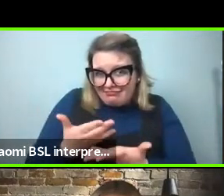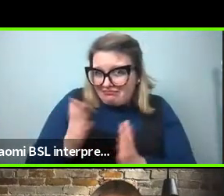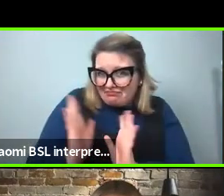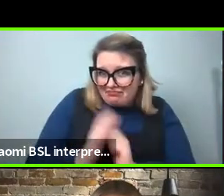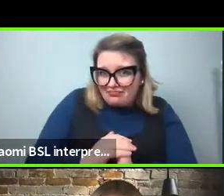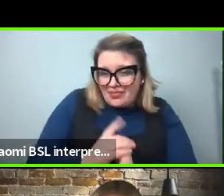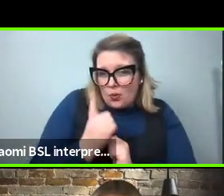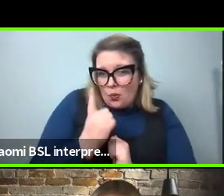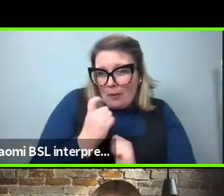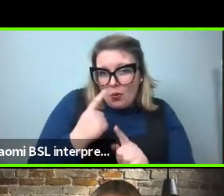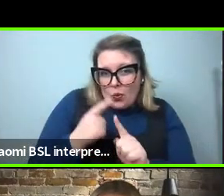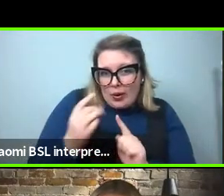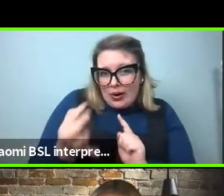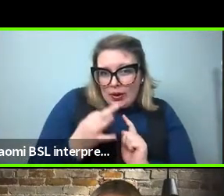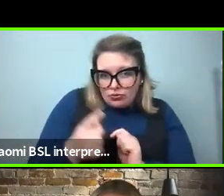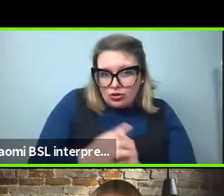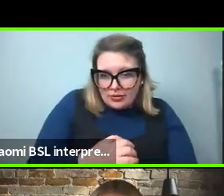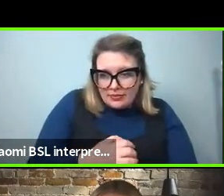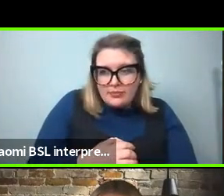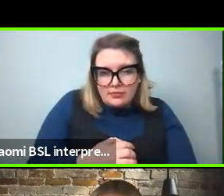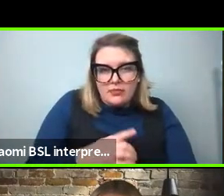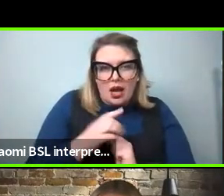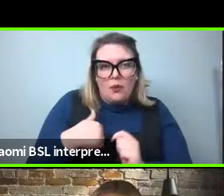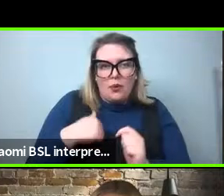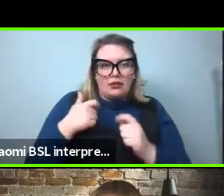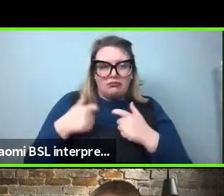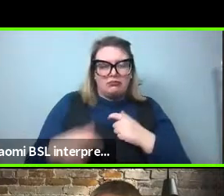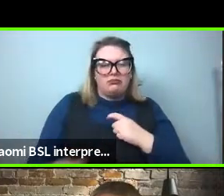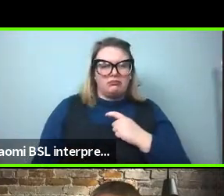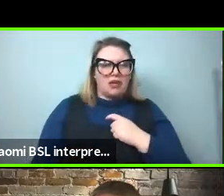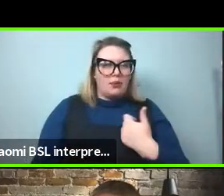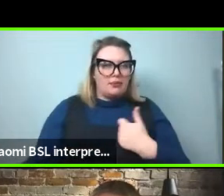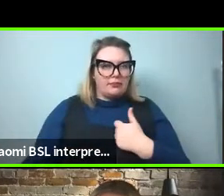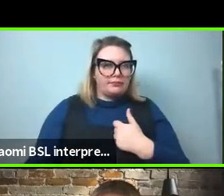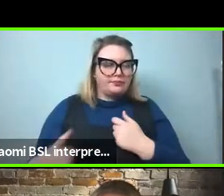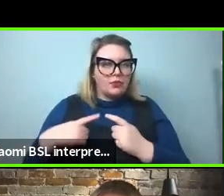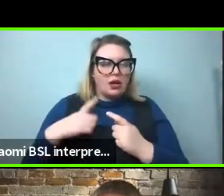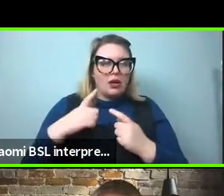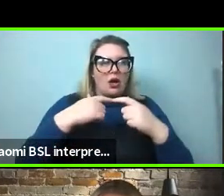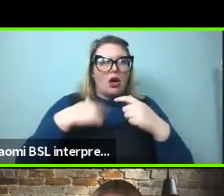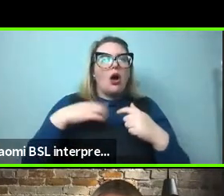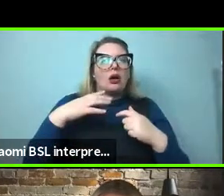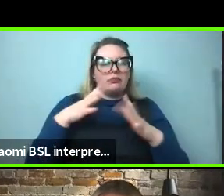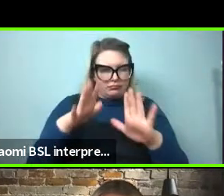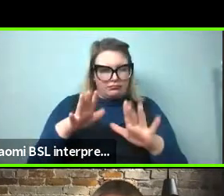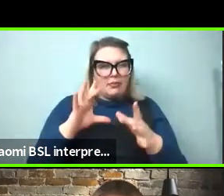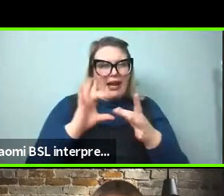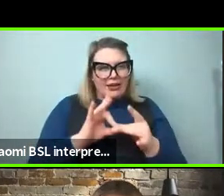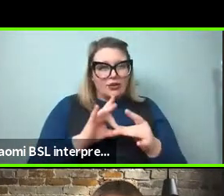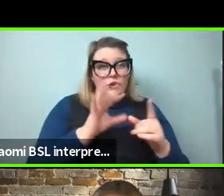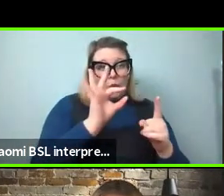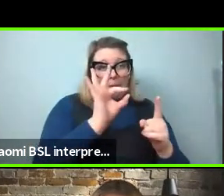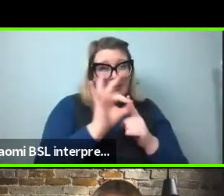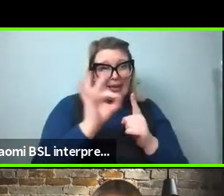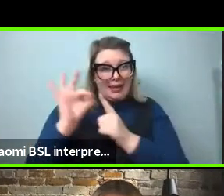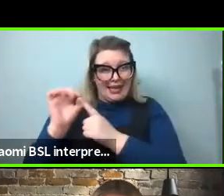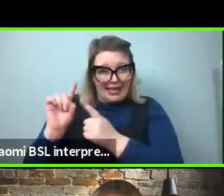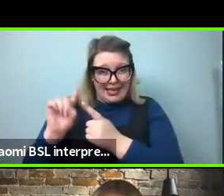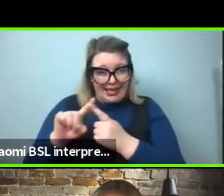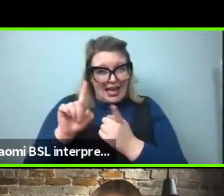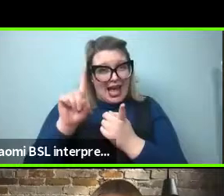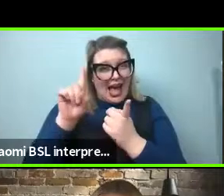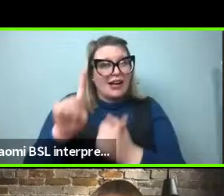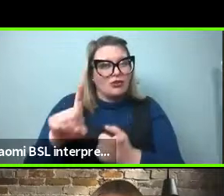Yeah. So like in your cases where you had PP extraction from subjects inside